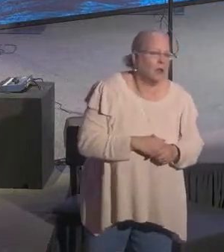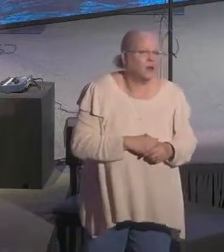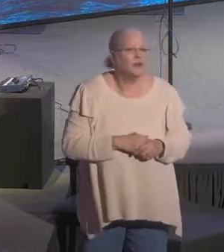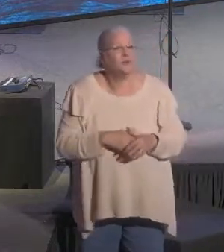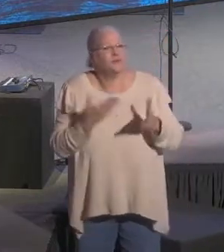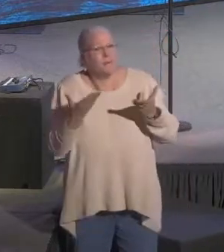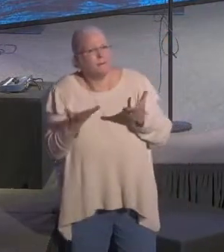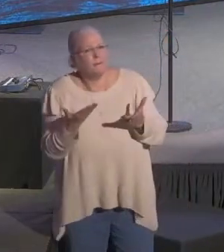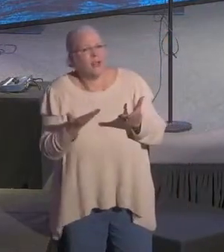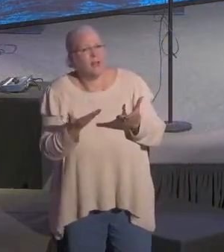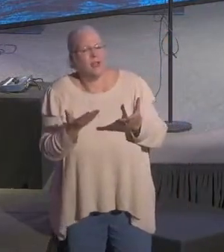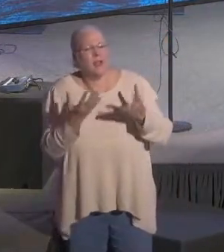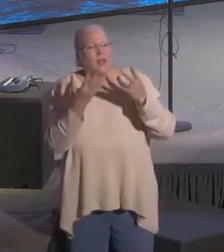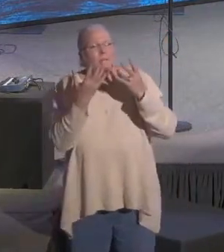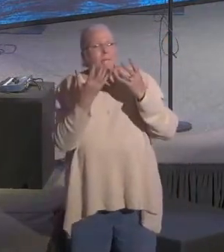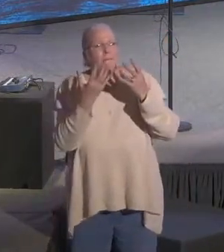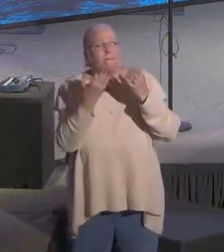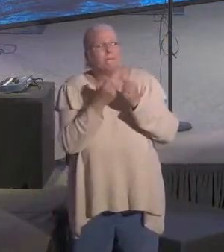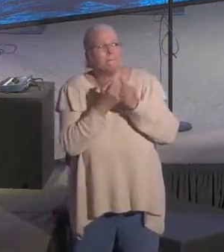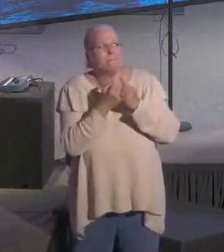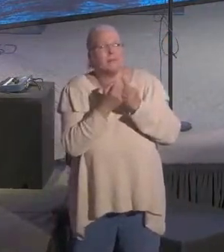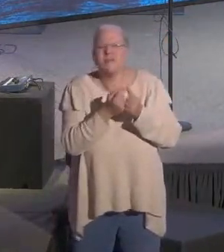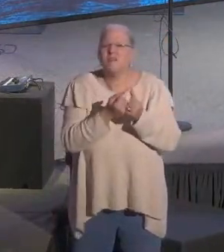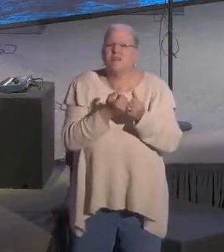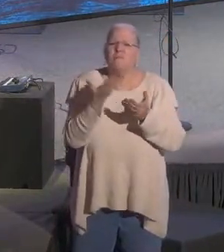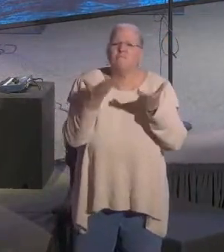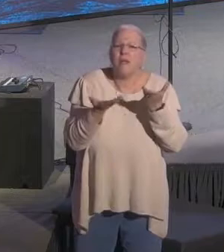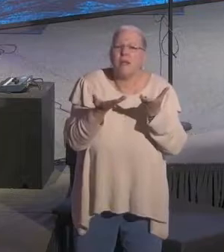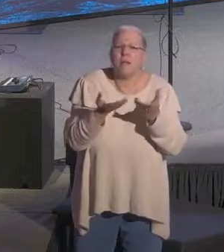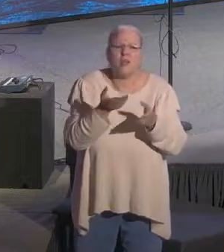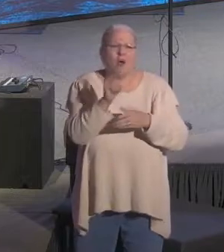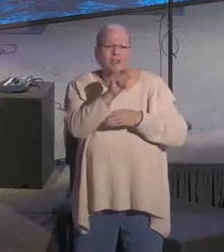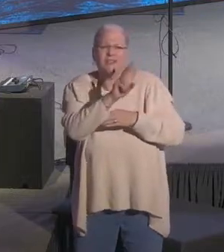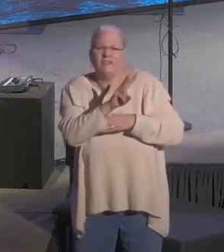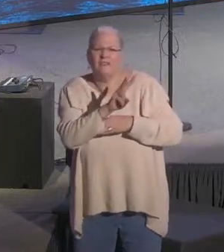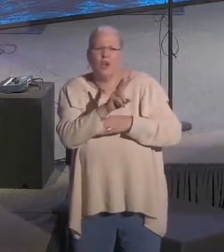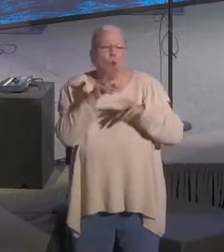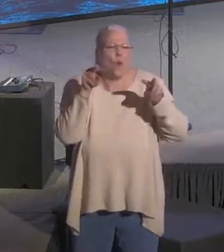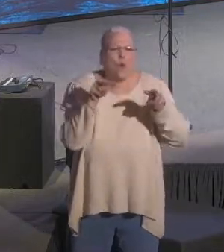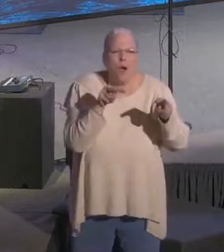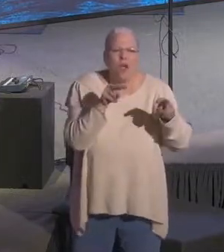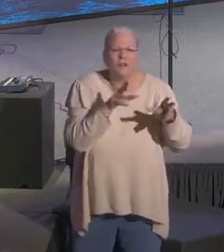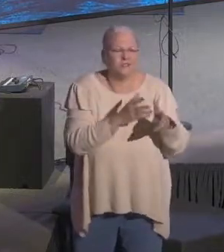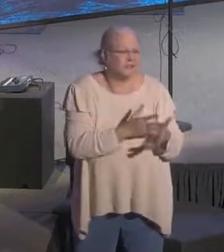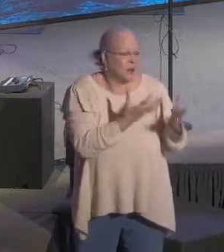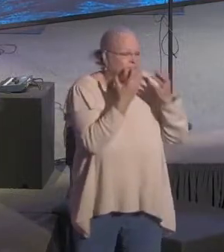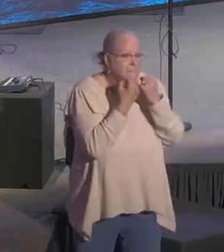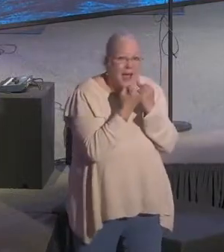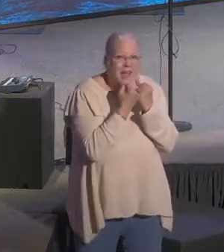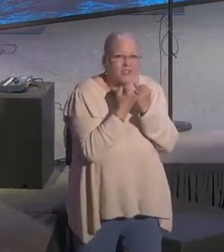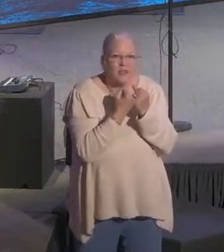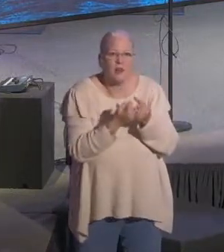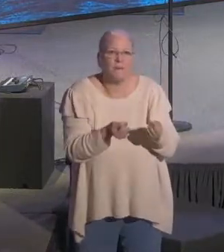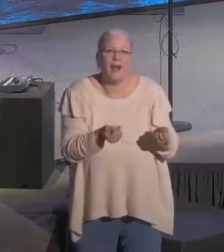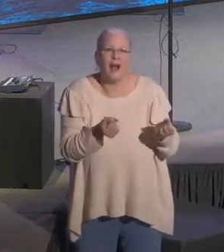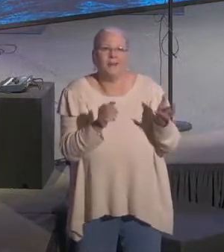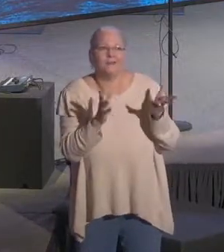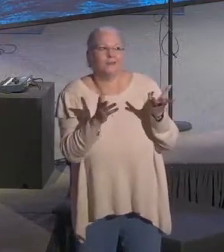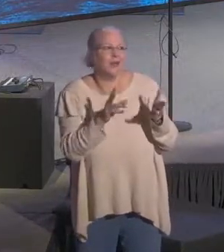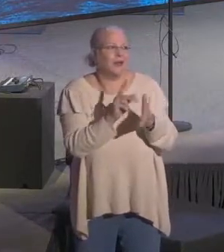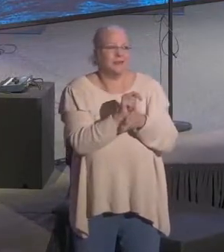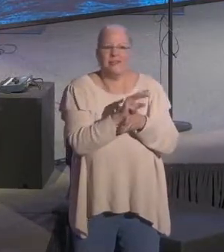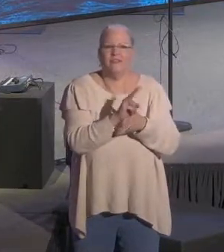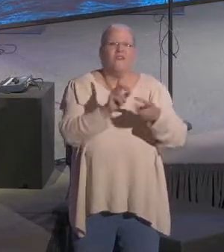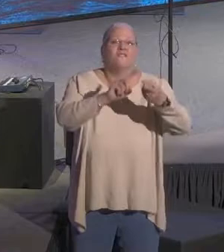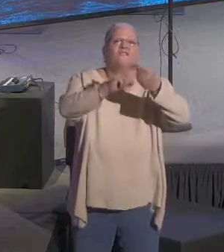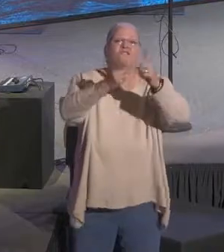Maybe it's what series you're watching on the streaming service. Like, you know, that's a conversation sometimes in our meetings. What are you